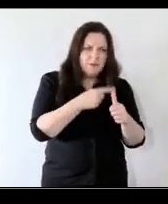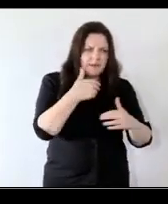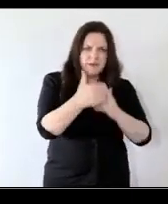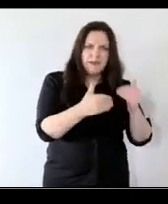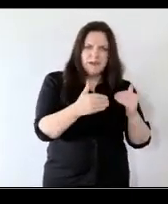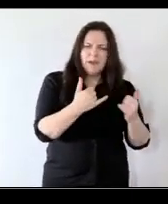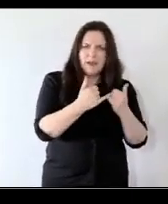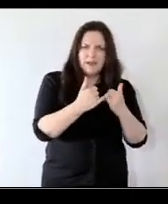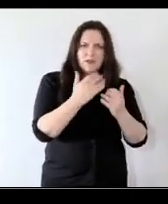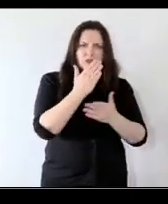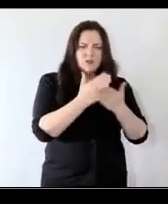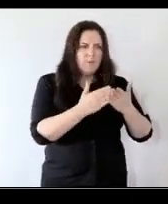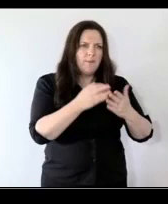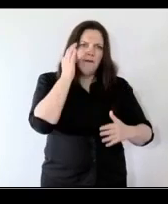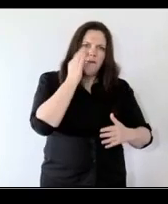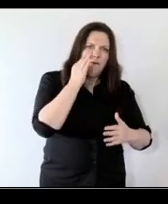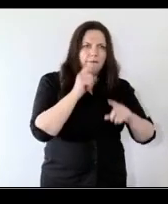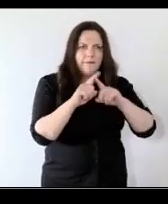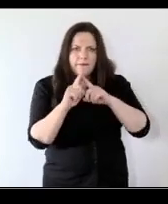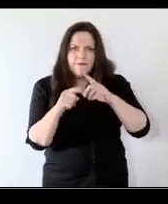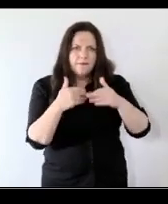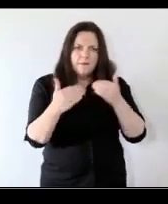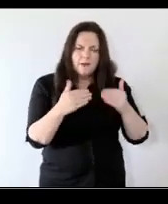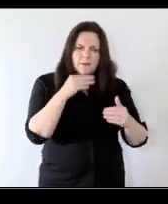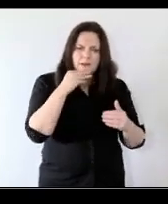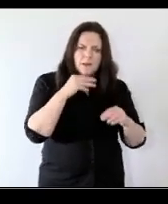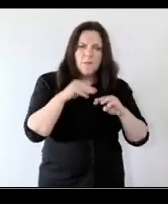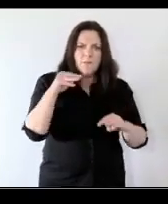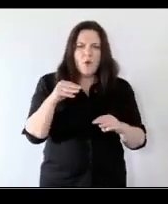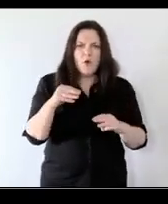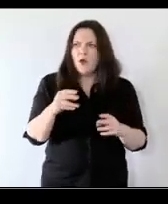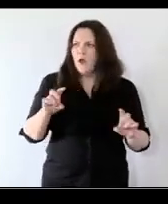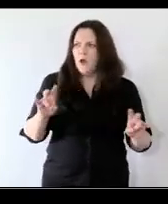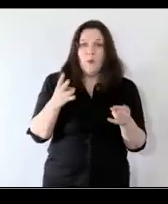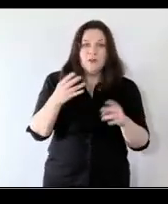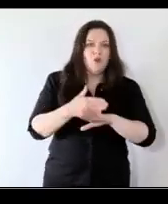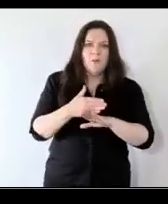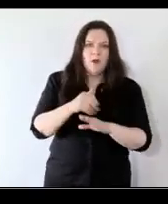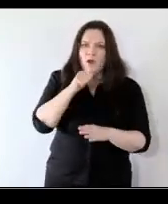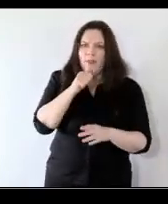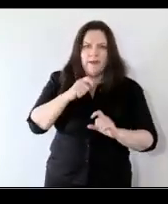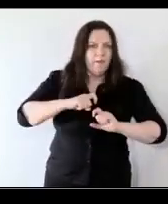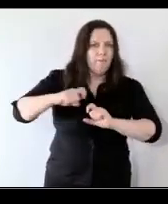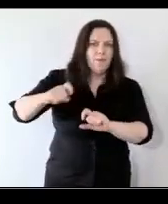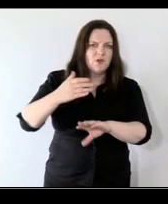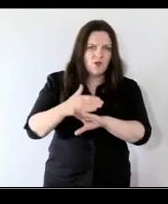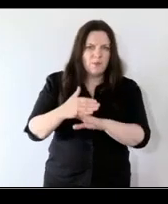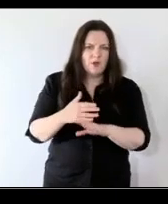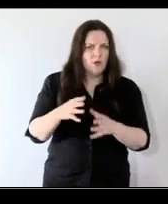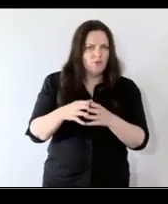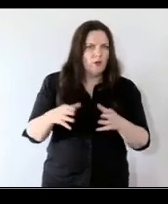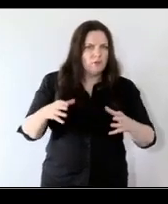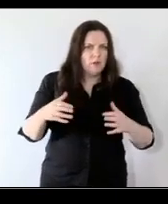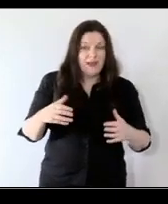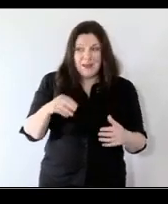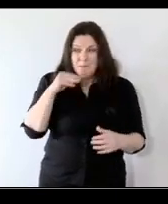kinds of roles and um the the rise of the gig economy and the unstable job and discussions that